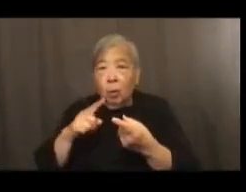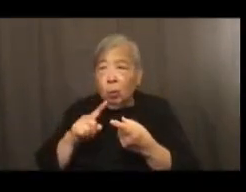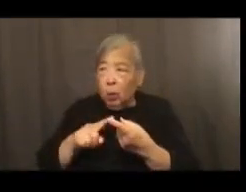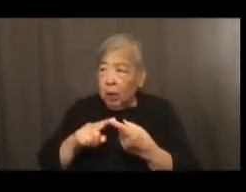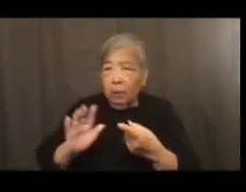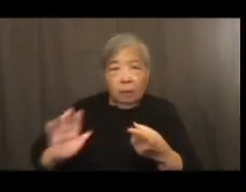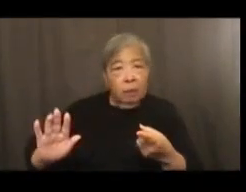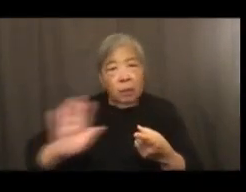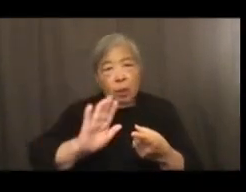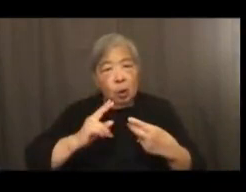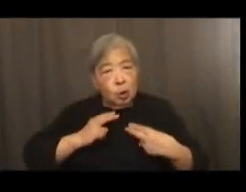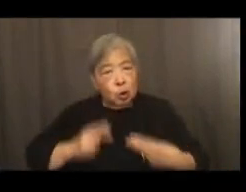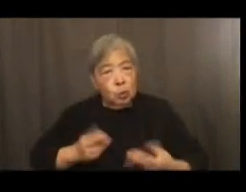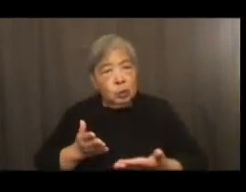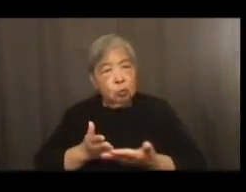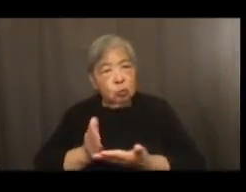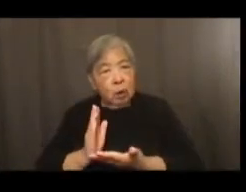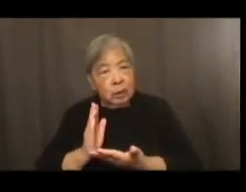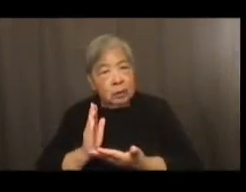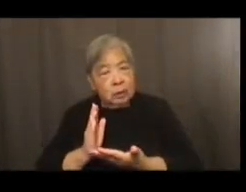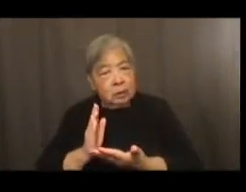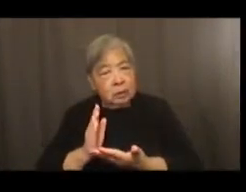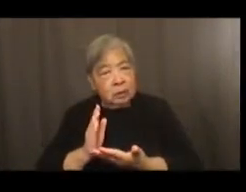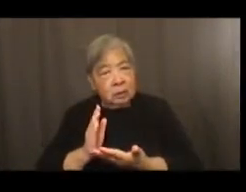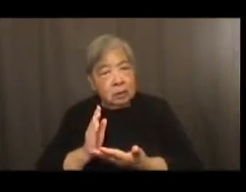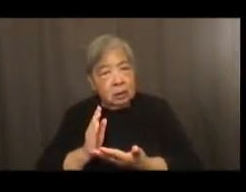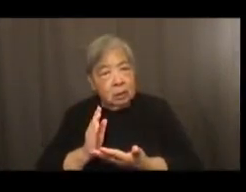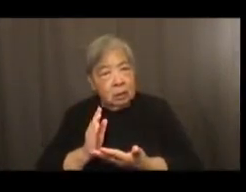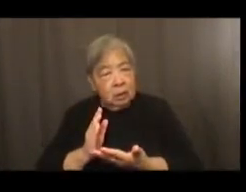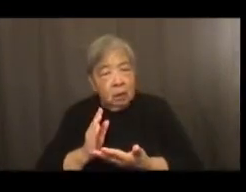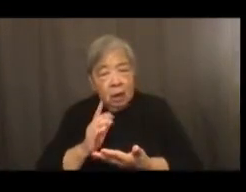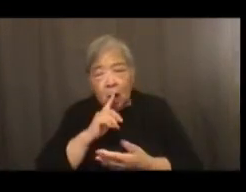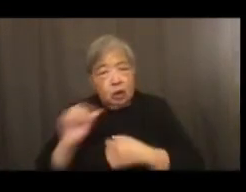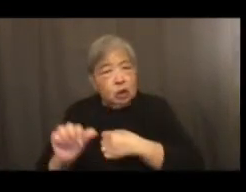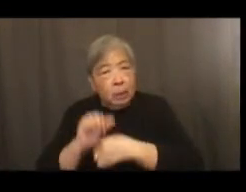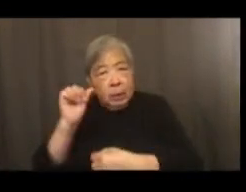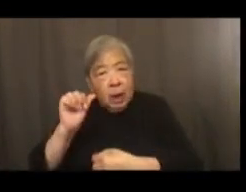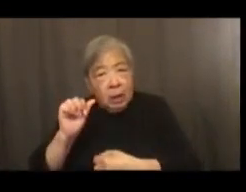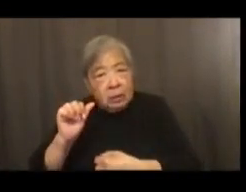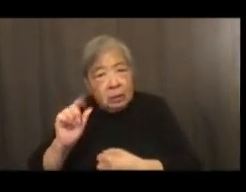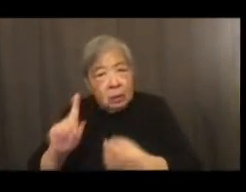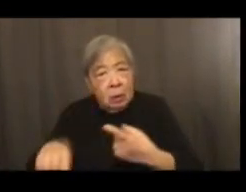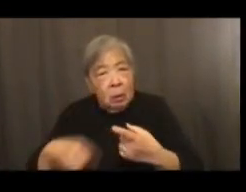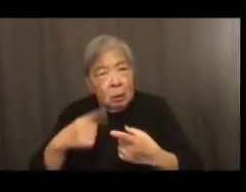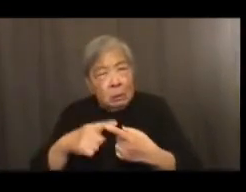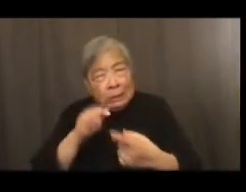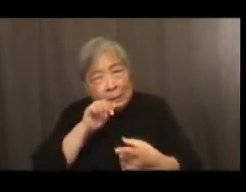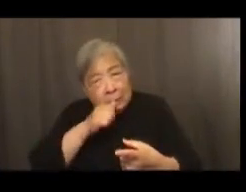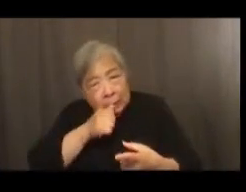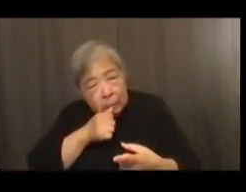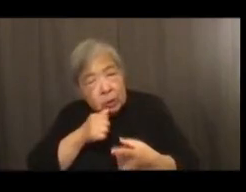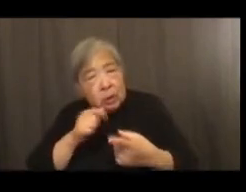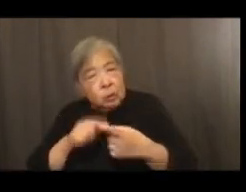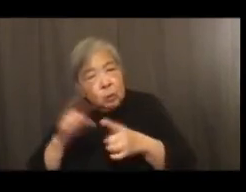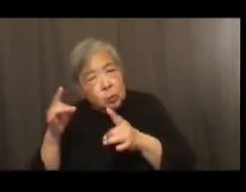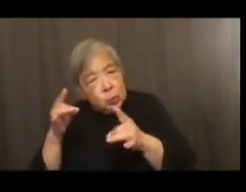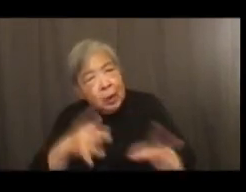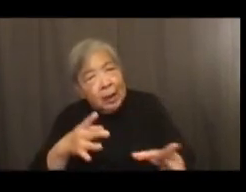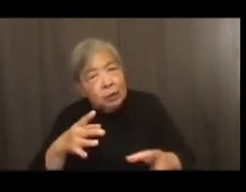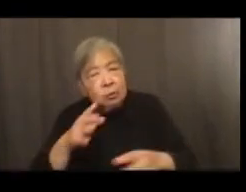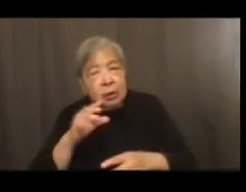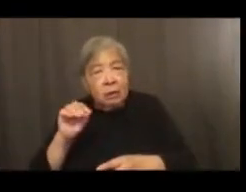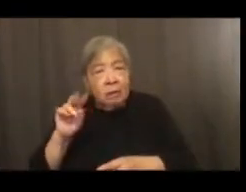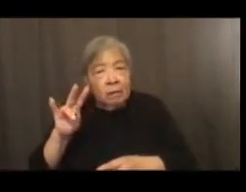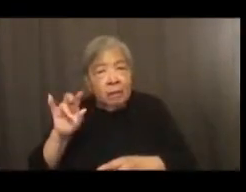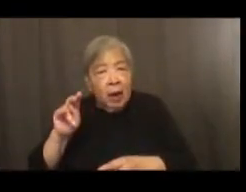were so jeopardizing when they were subject to such violence and hatred. So I don't know if I